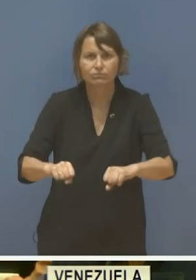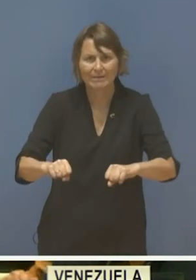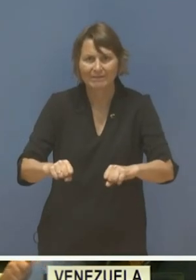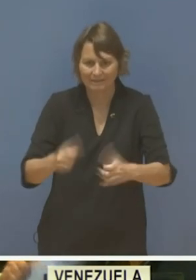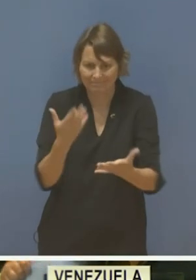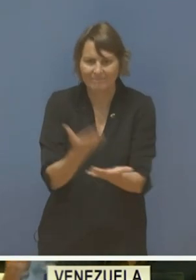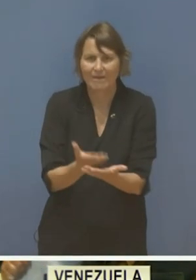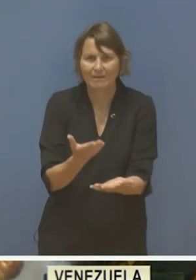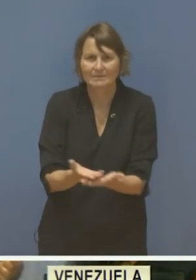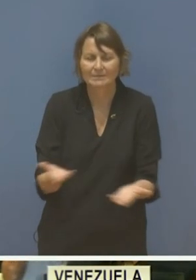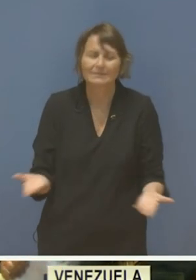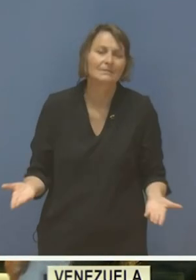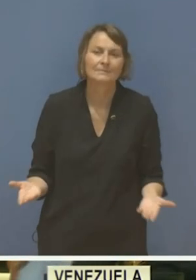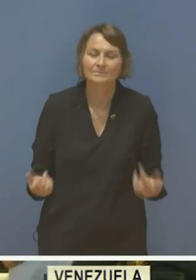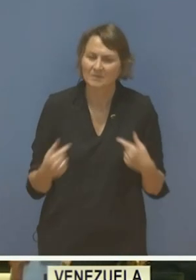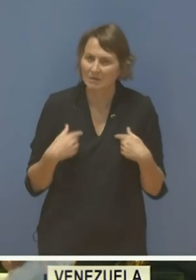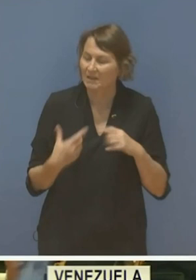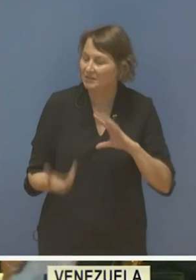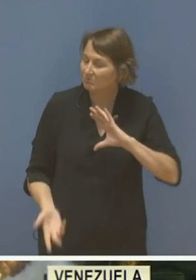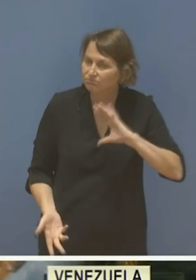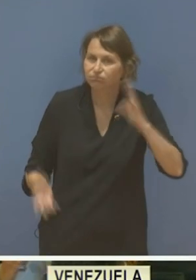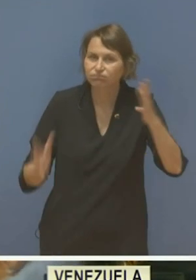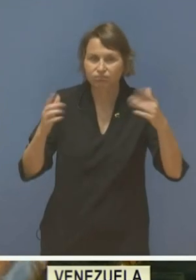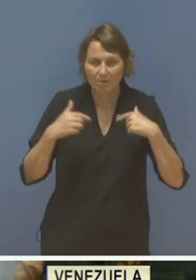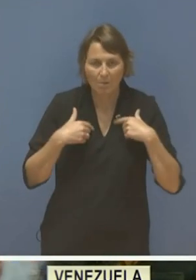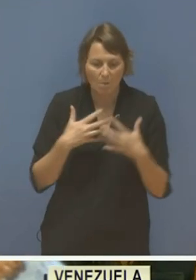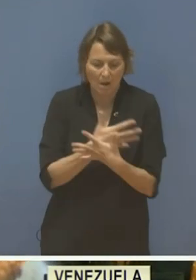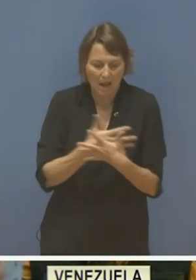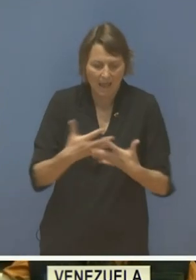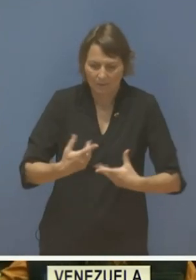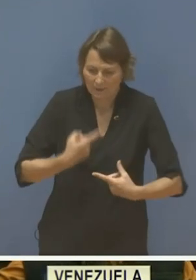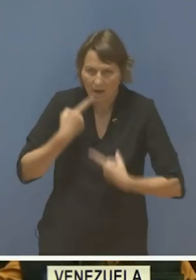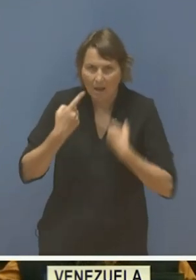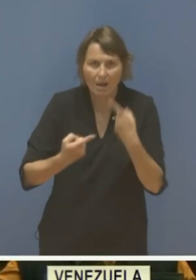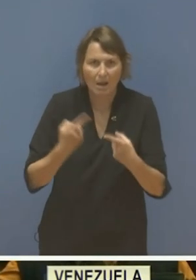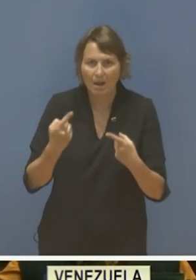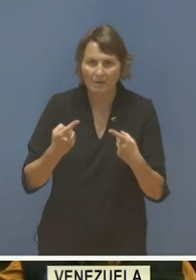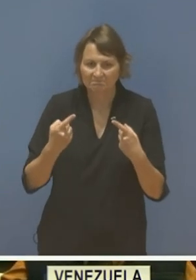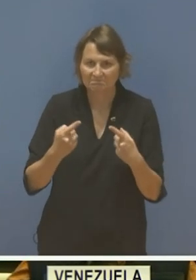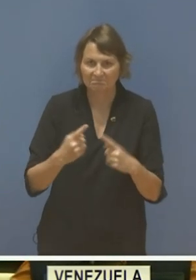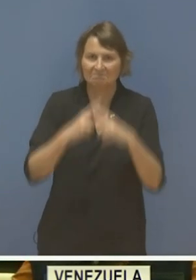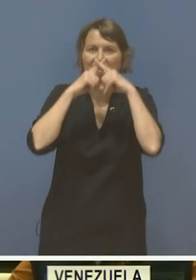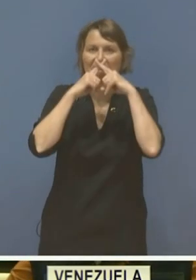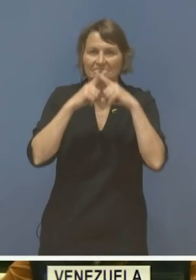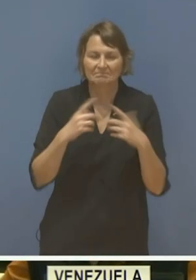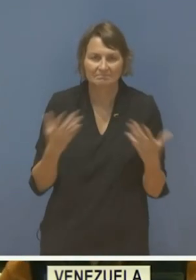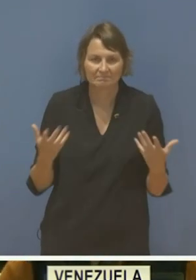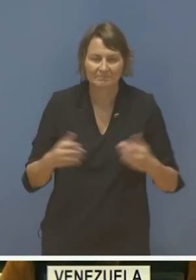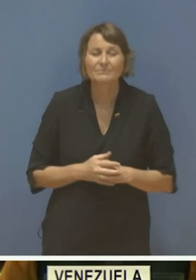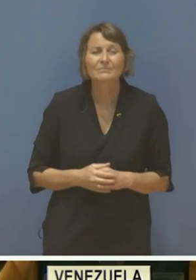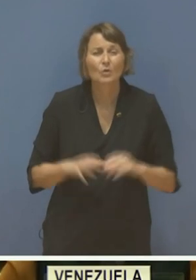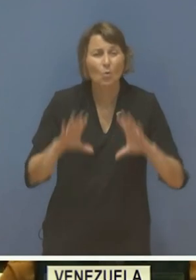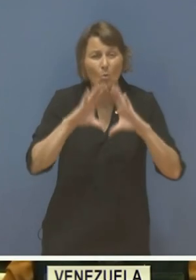of uprooting that has an impact on our language expression. The Global Action Plan